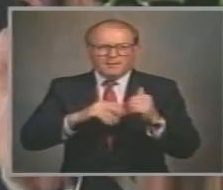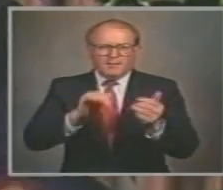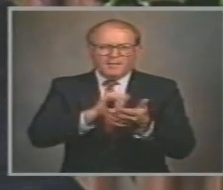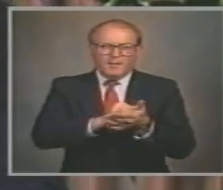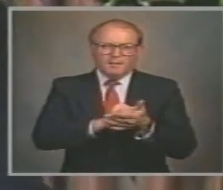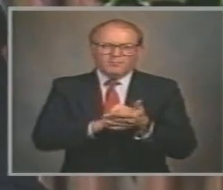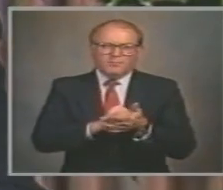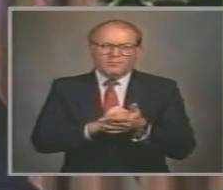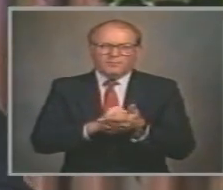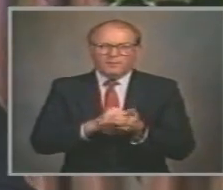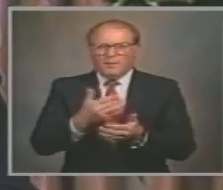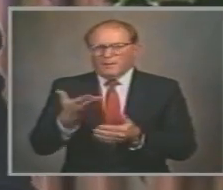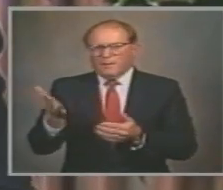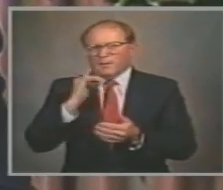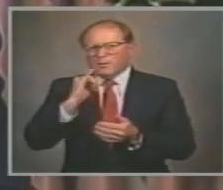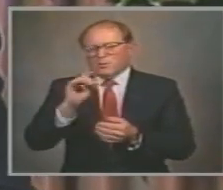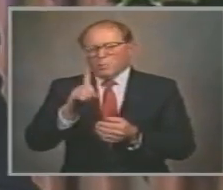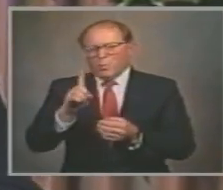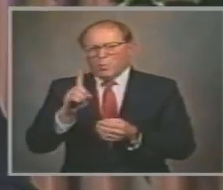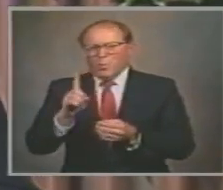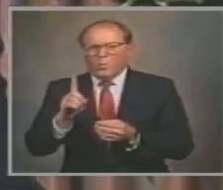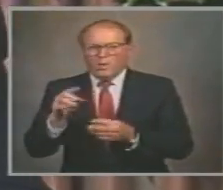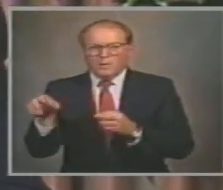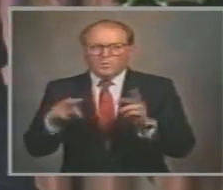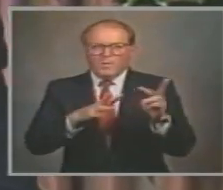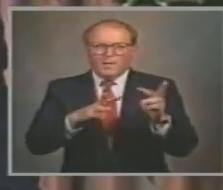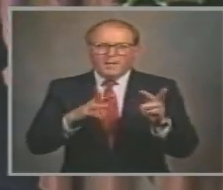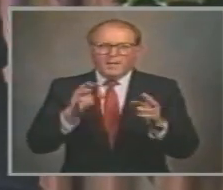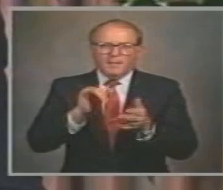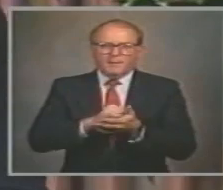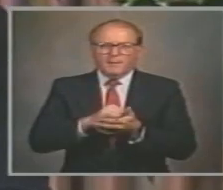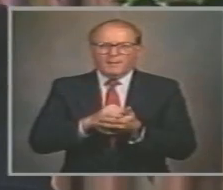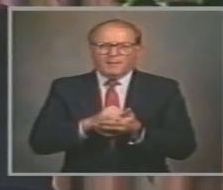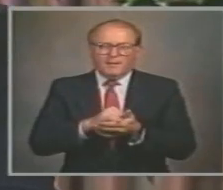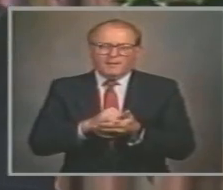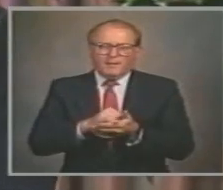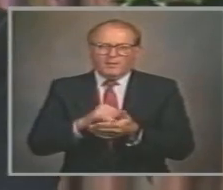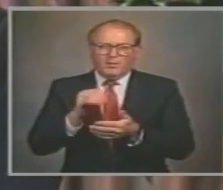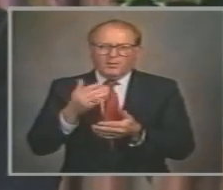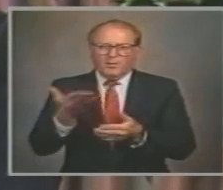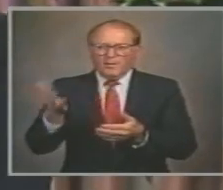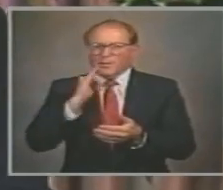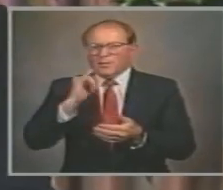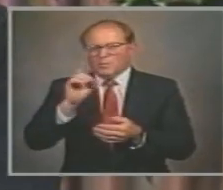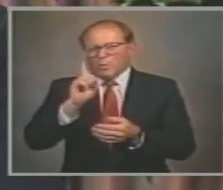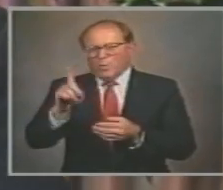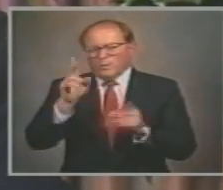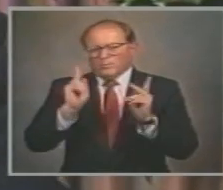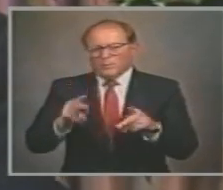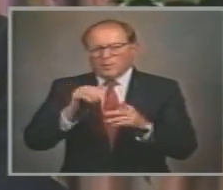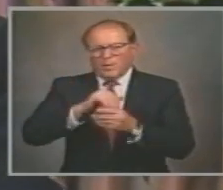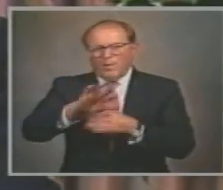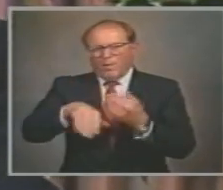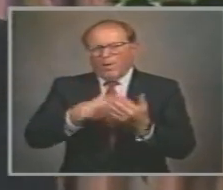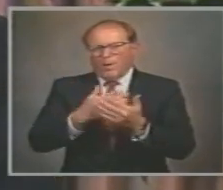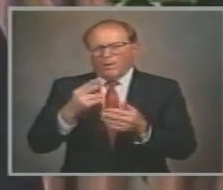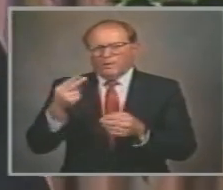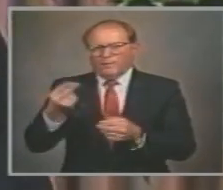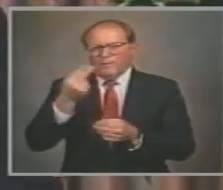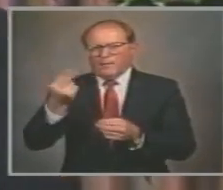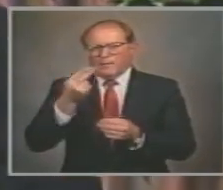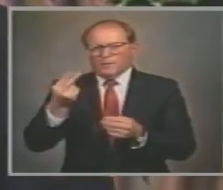Well, there's only one possible way And there's only been one person In all of history That's done it